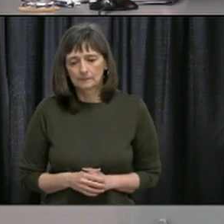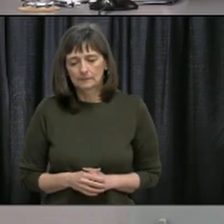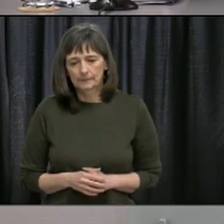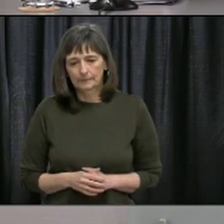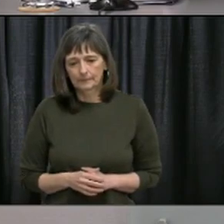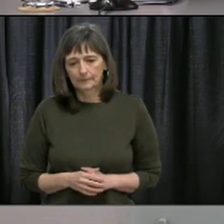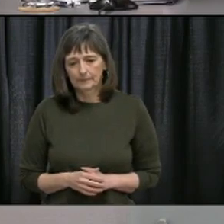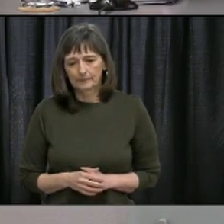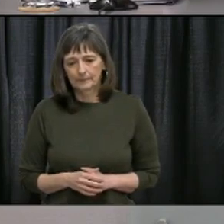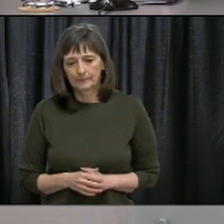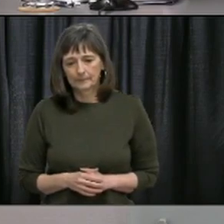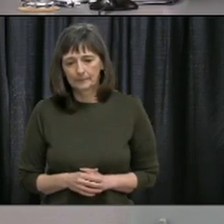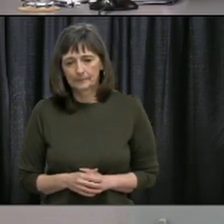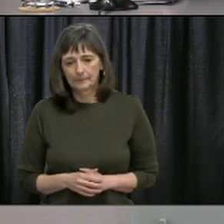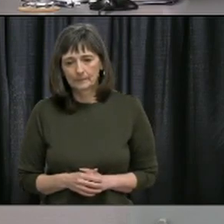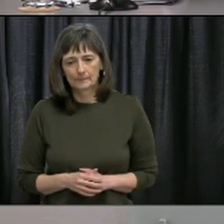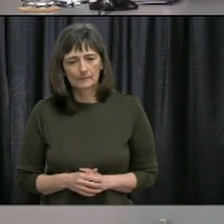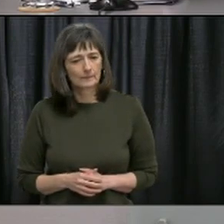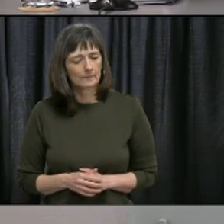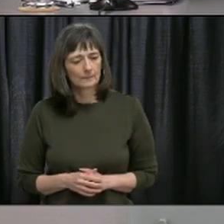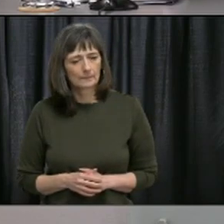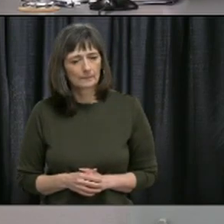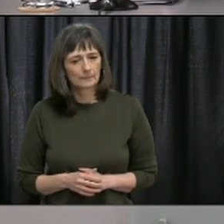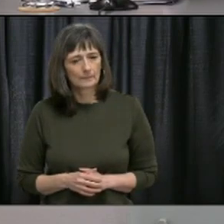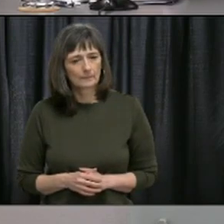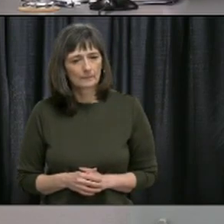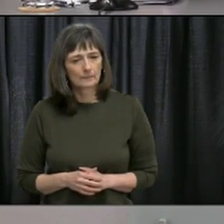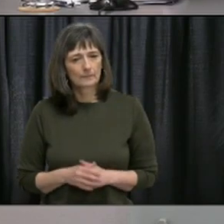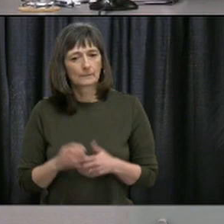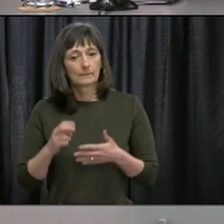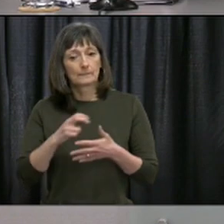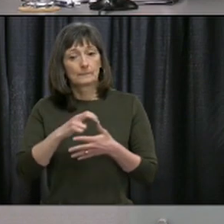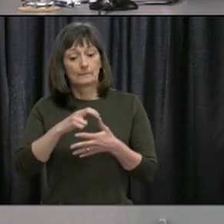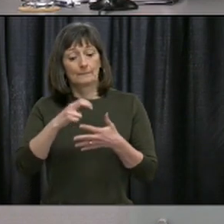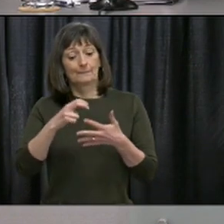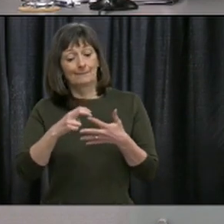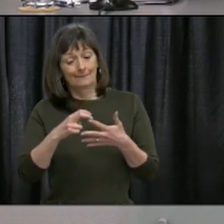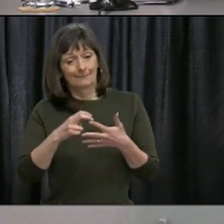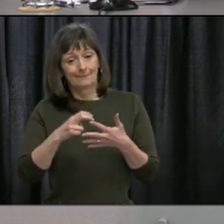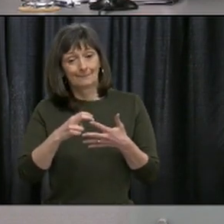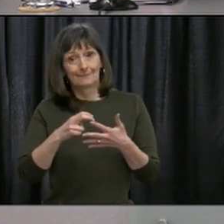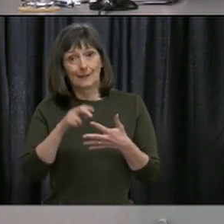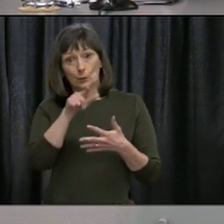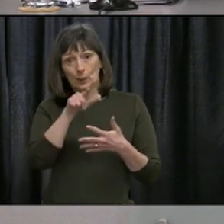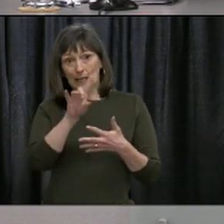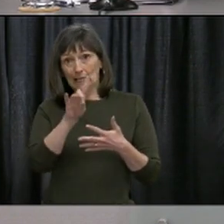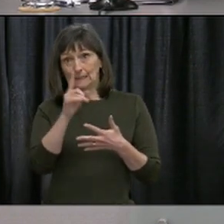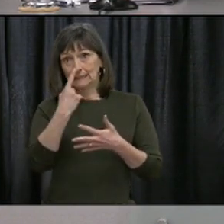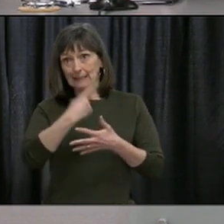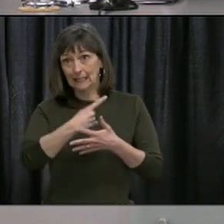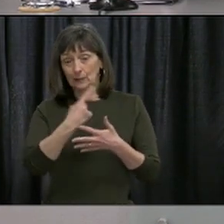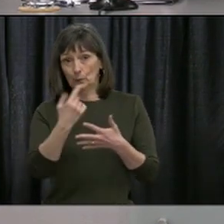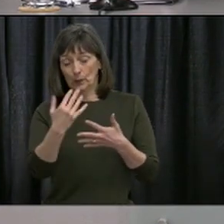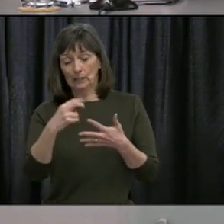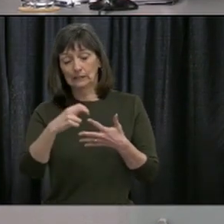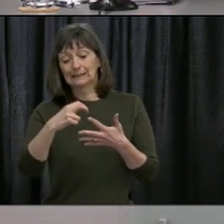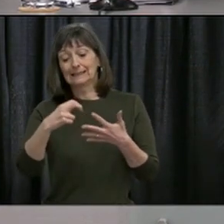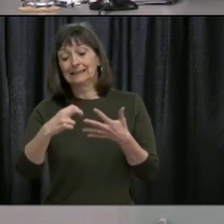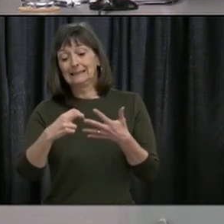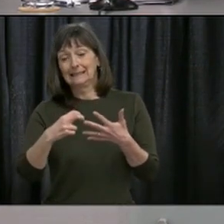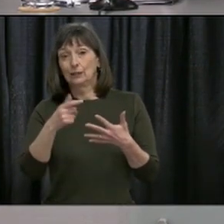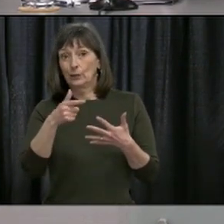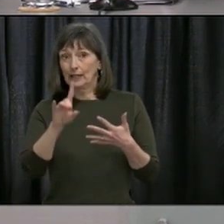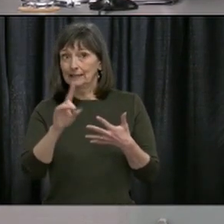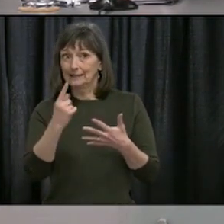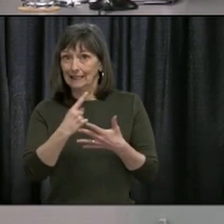Looking at how long we're waiting between step four and step three, 28 days is one of the longest ones that we've seen